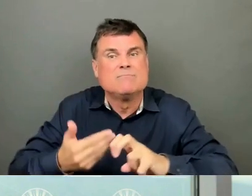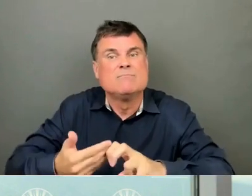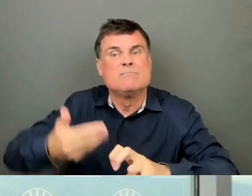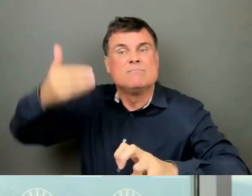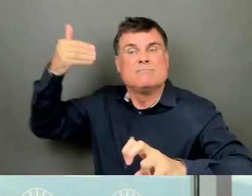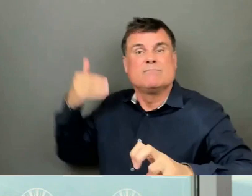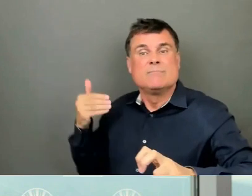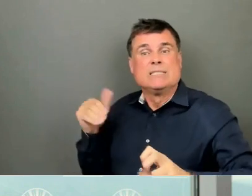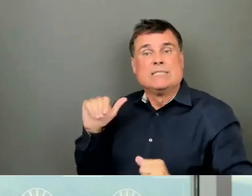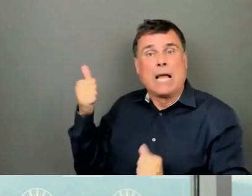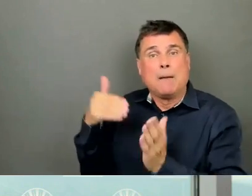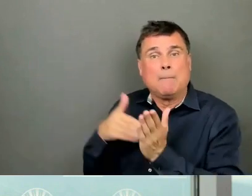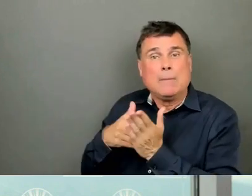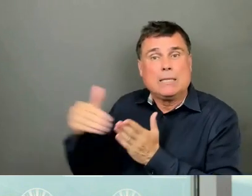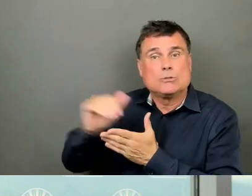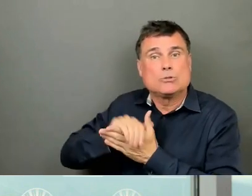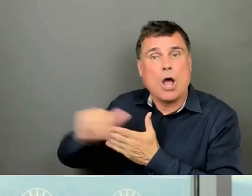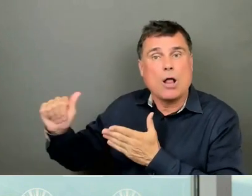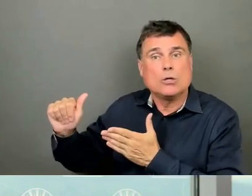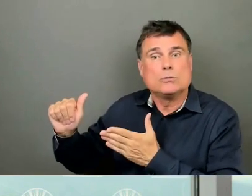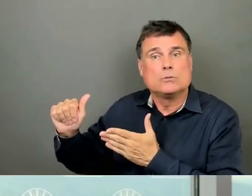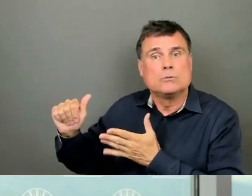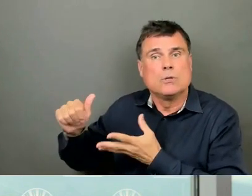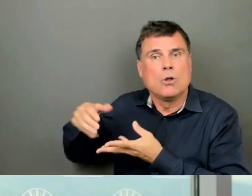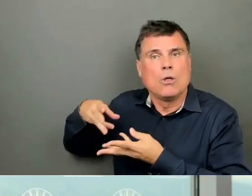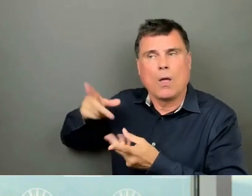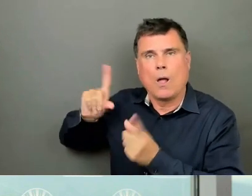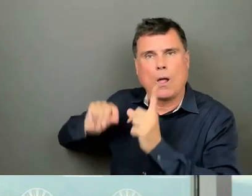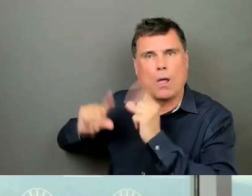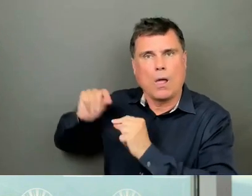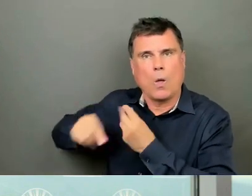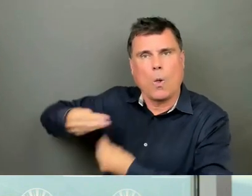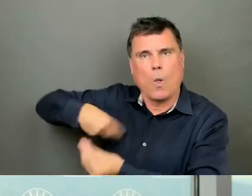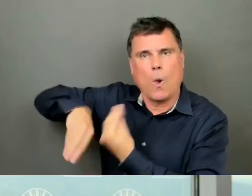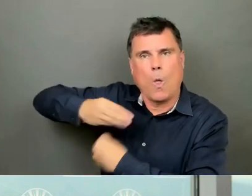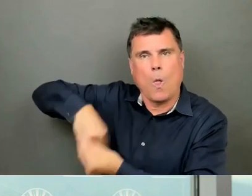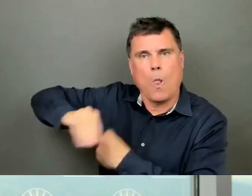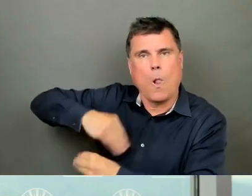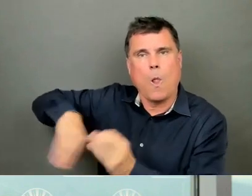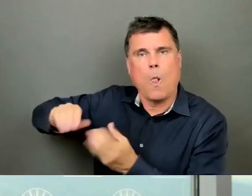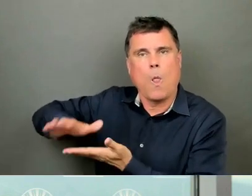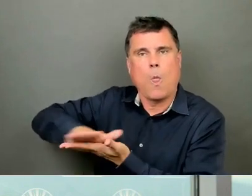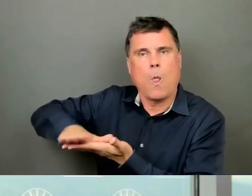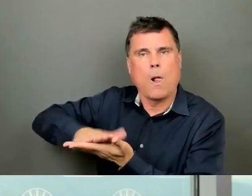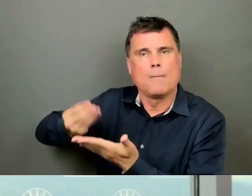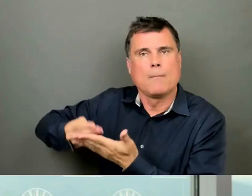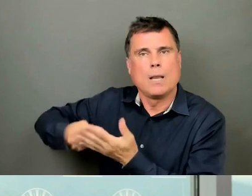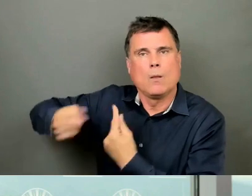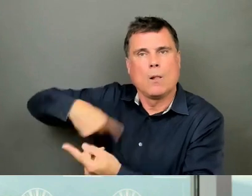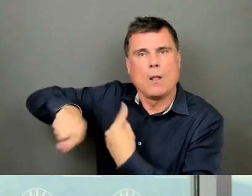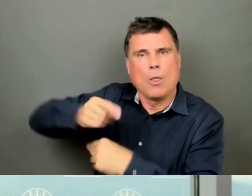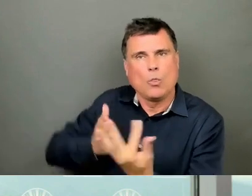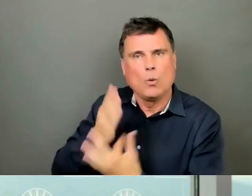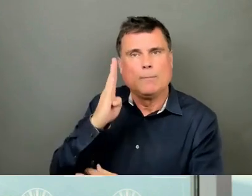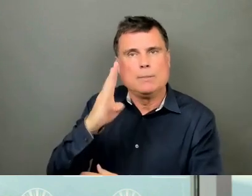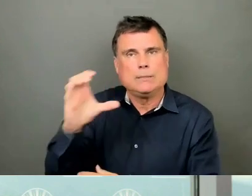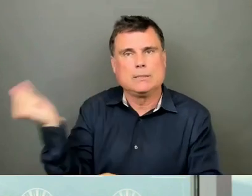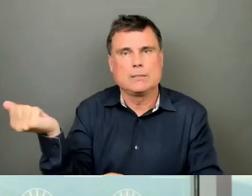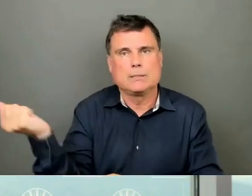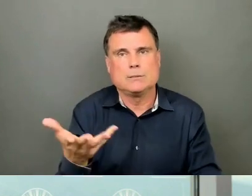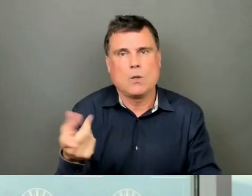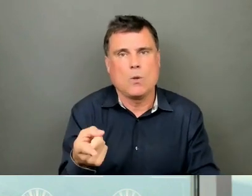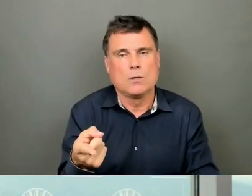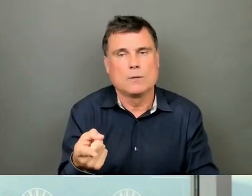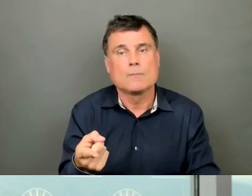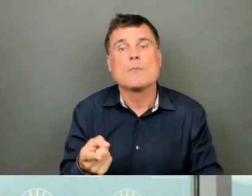tens of millions of dollars in dirty money being washed through casinos every year? Given that the inquiry is still underway and in my